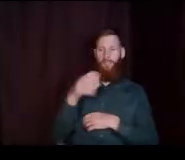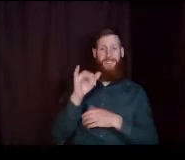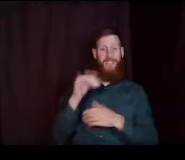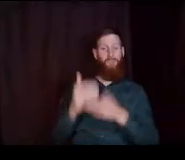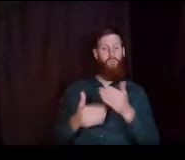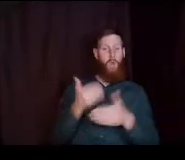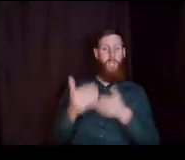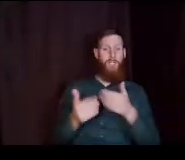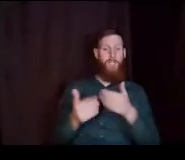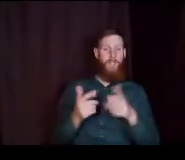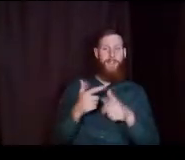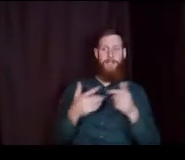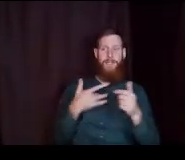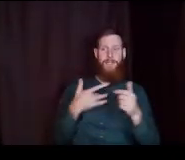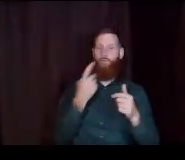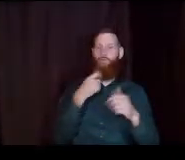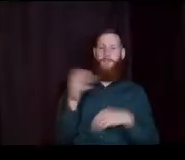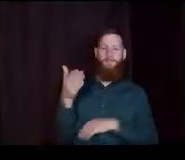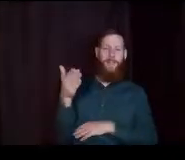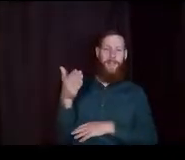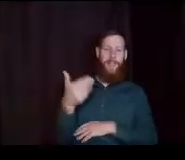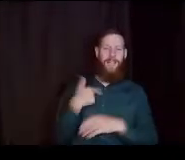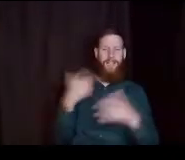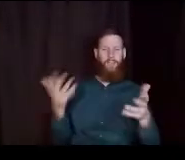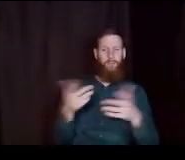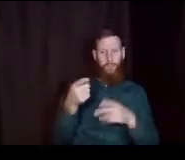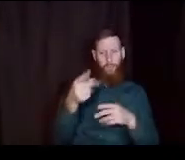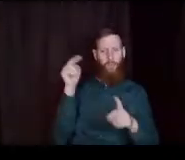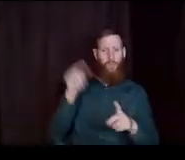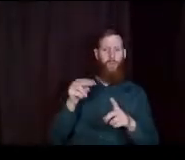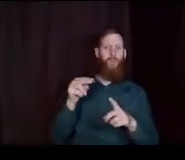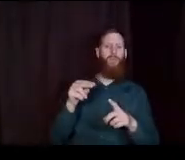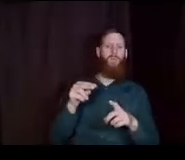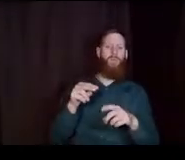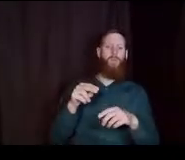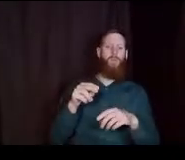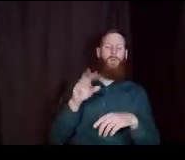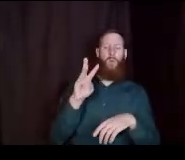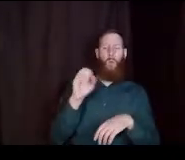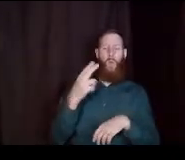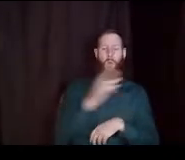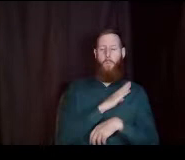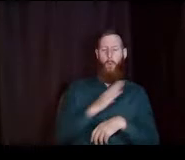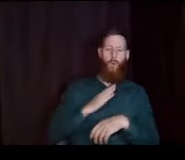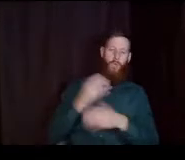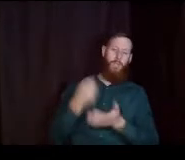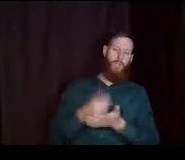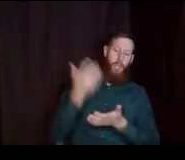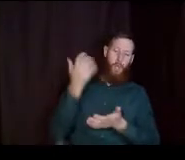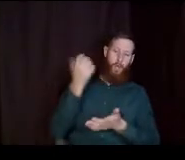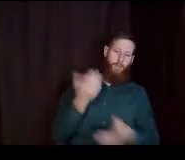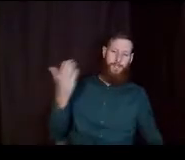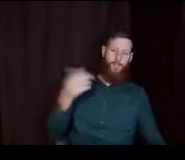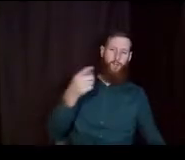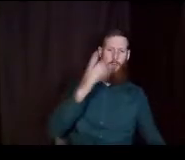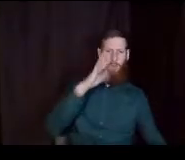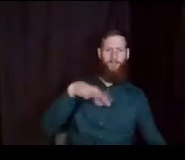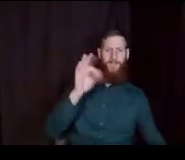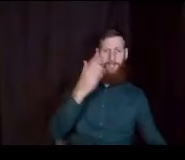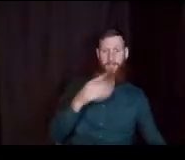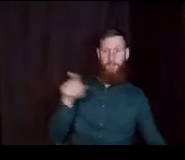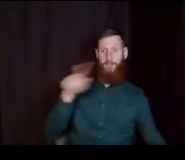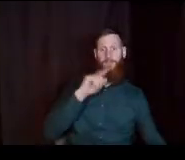Then typically that's a red flag. I encourage you to look at the washboard. for some of the scholarships there. but you'll find some that literally will say.